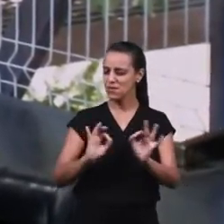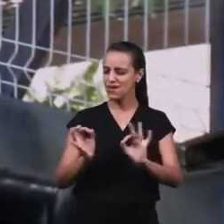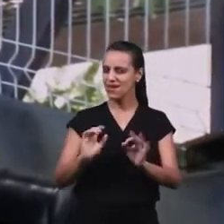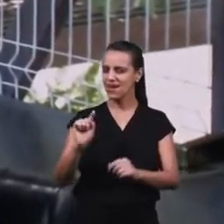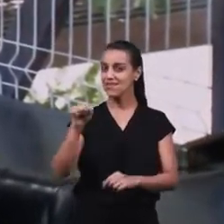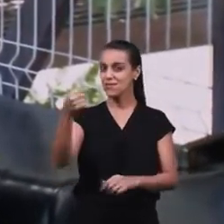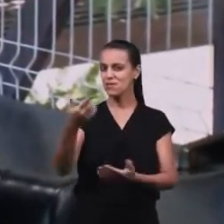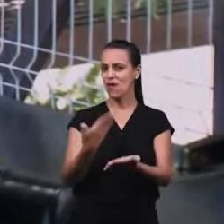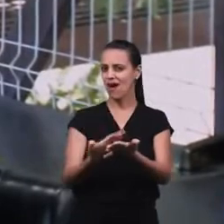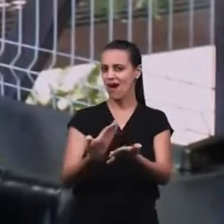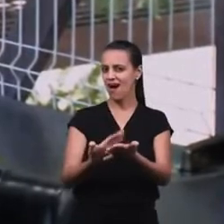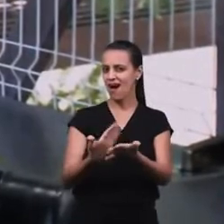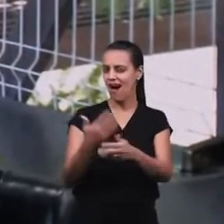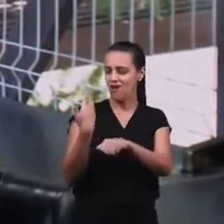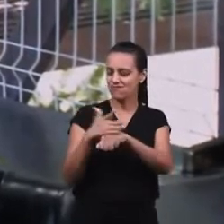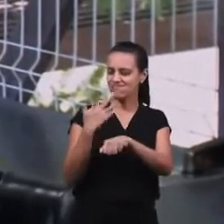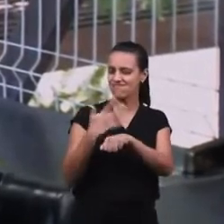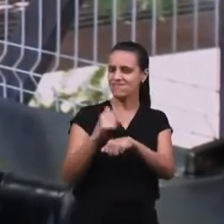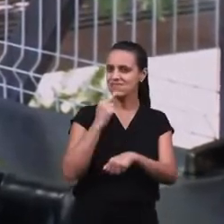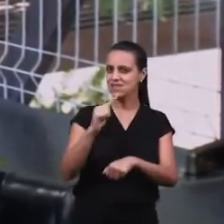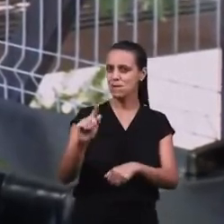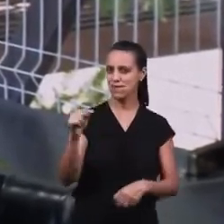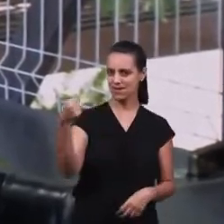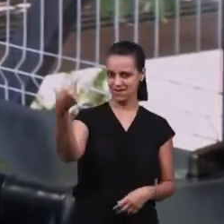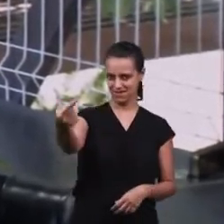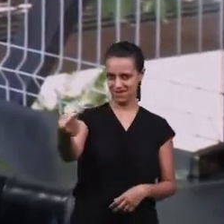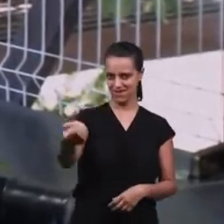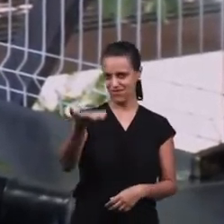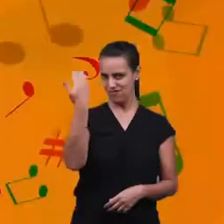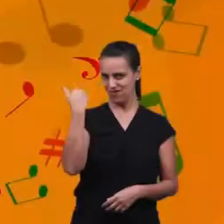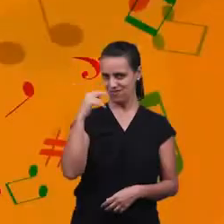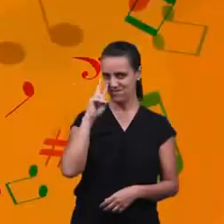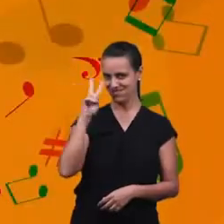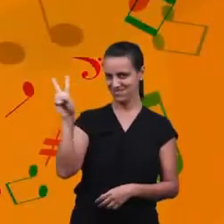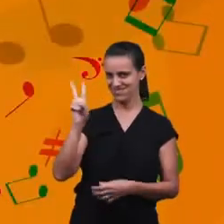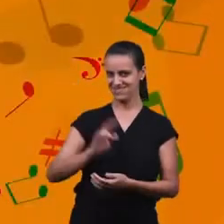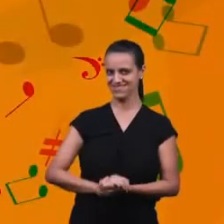Us. For the practical. Classes. That will start. Next week. Let us watch.